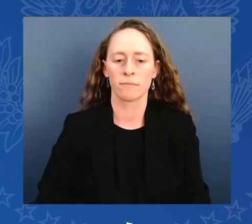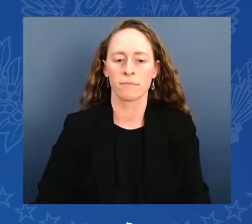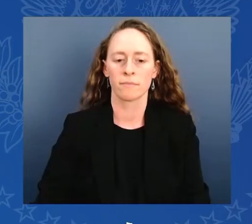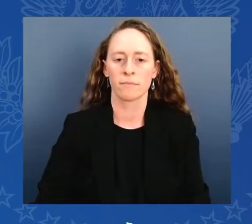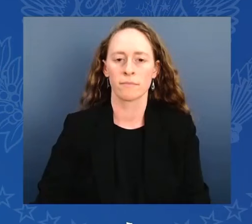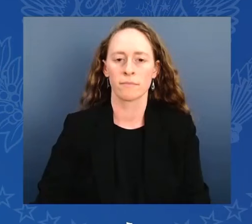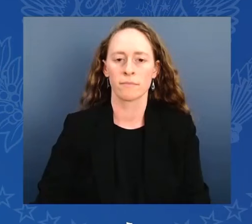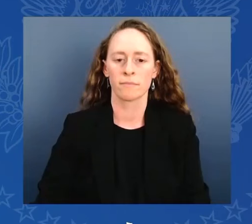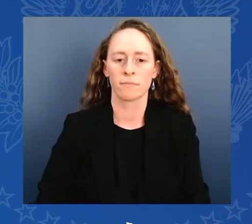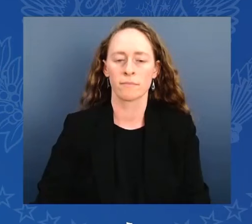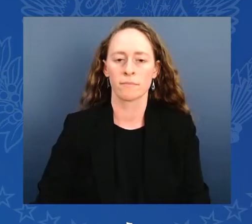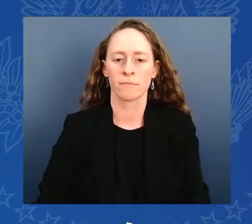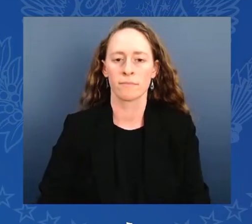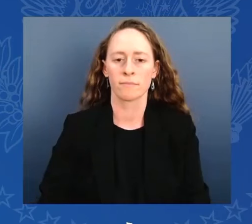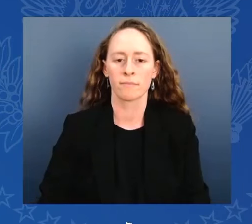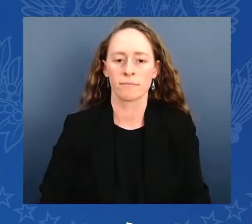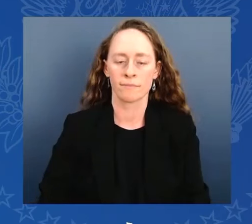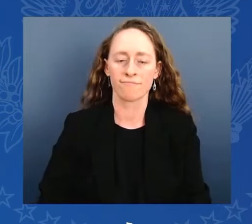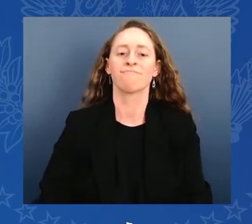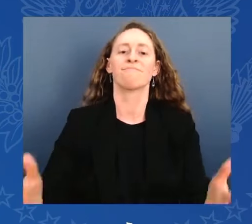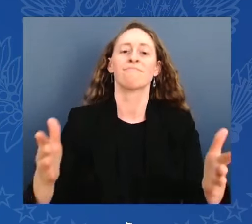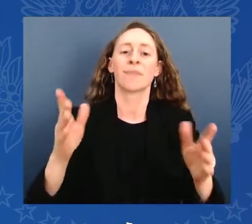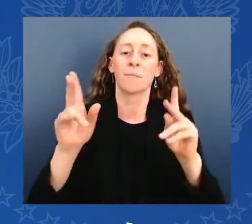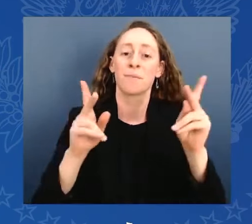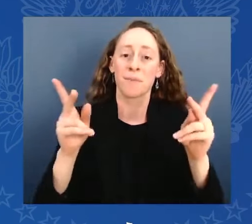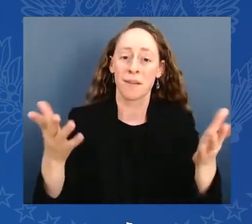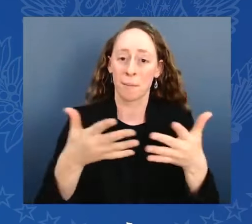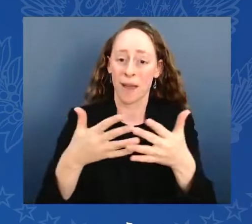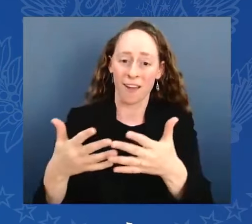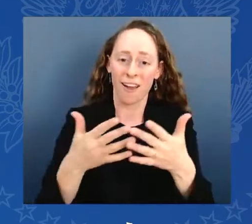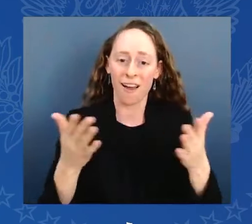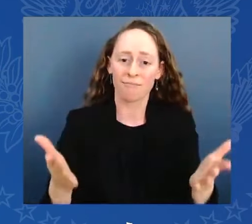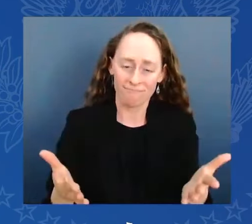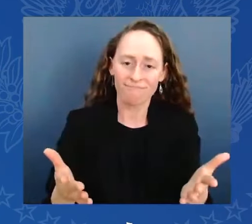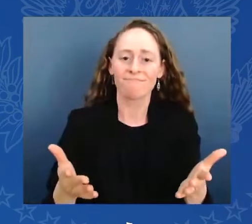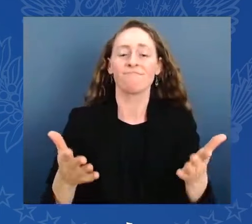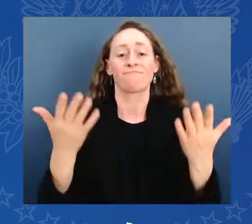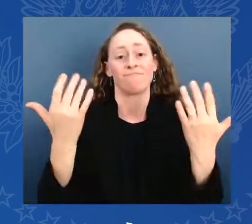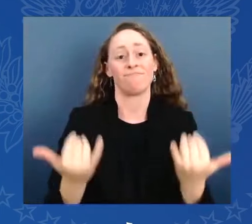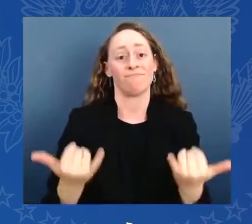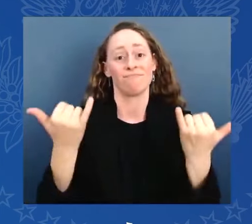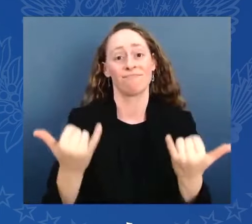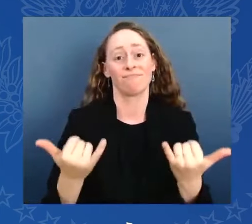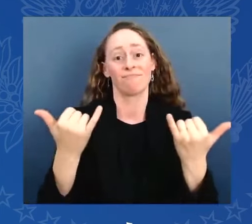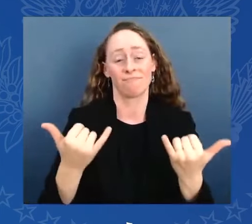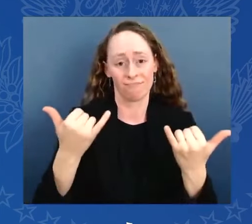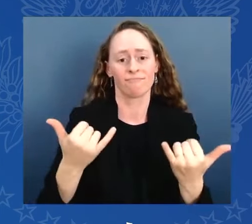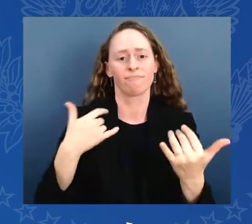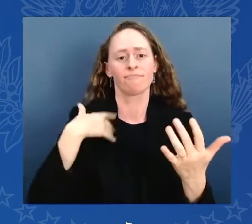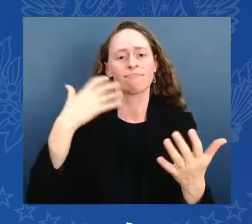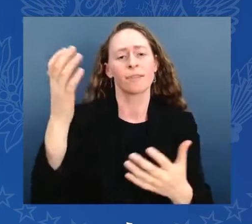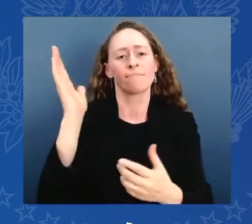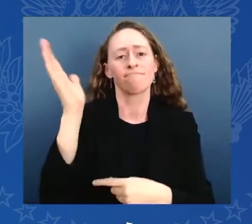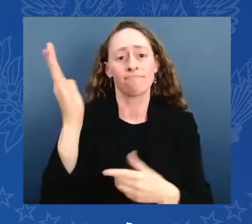My fellow Americans, I'm speaking to you tonight from behind the Resolute Desk in the Oval Office. In this sacred